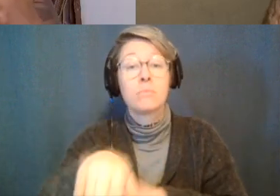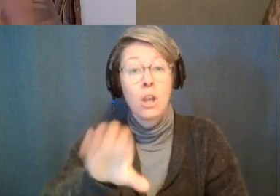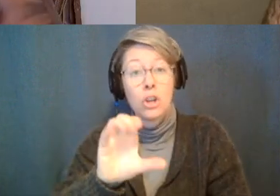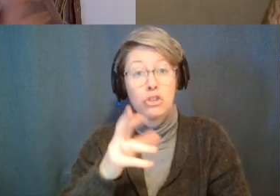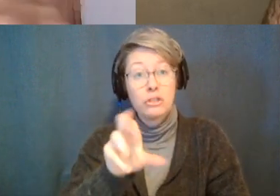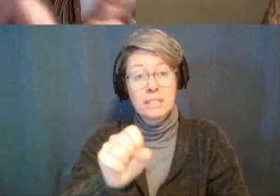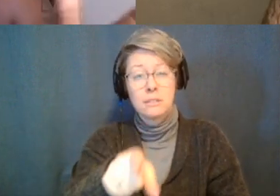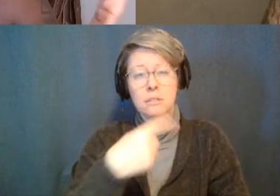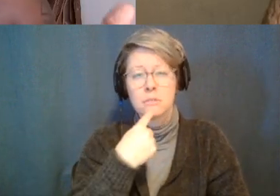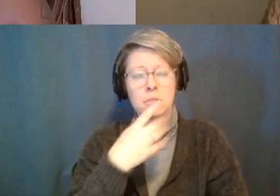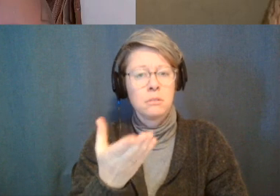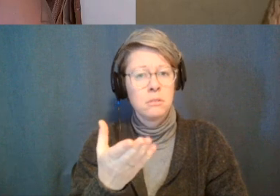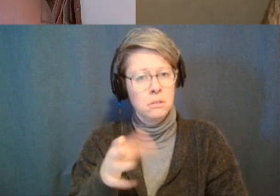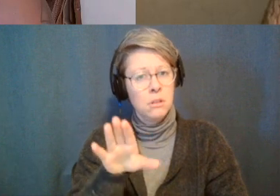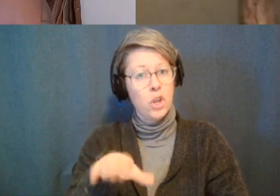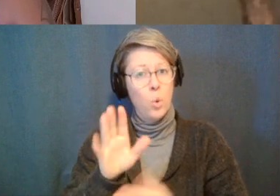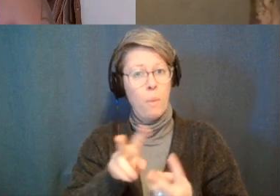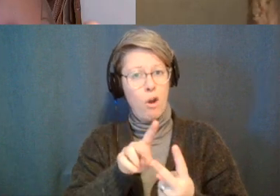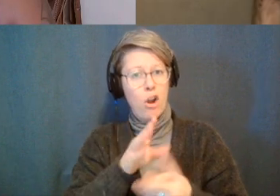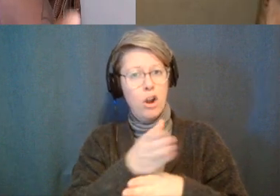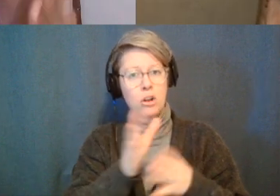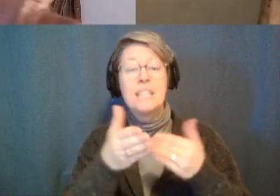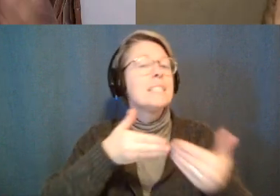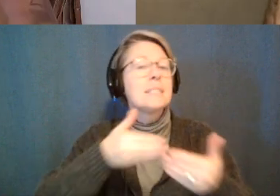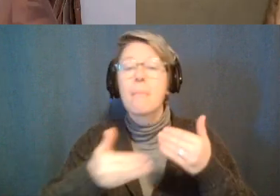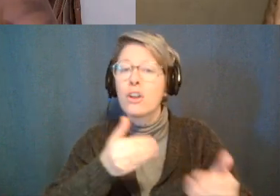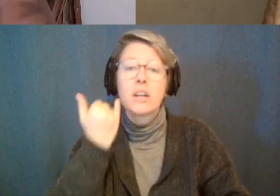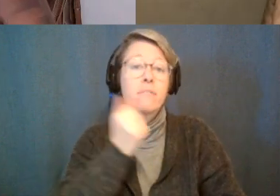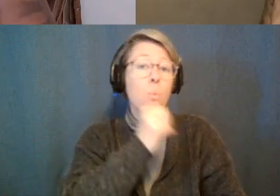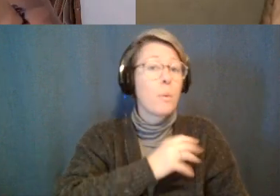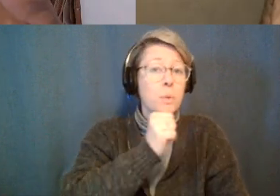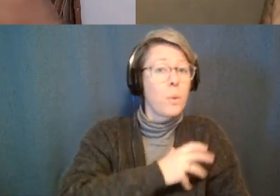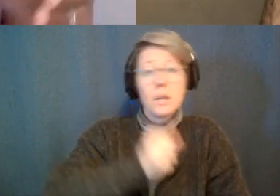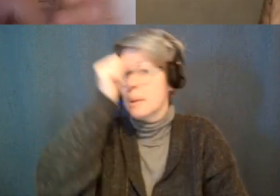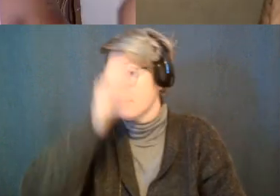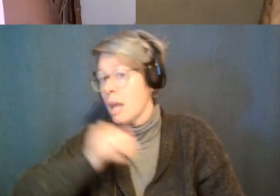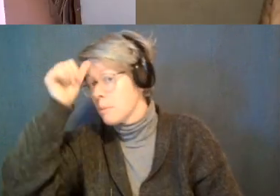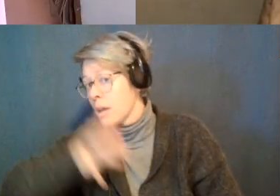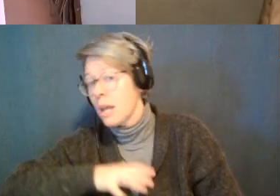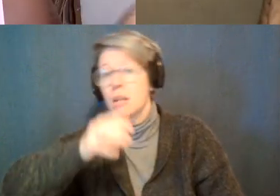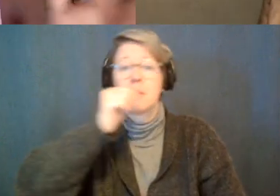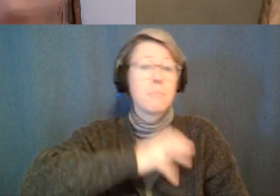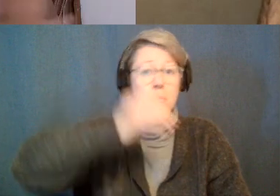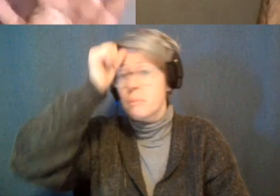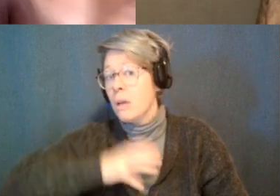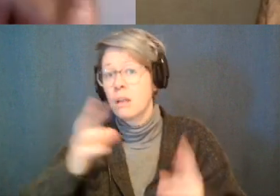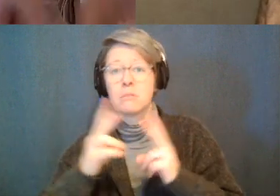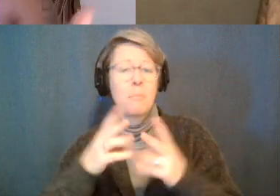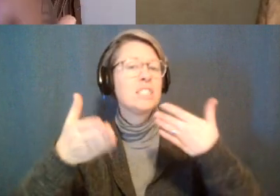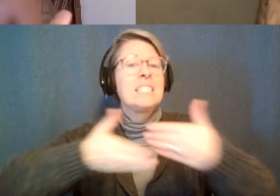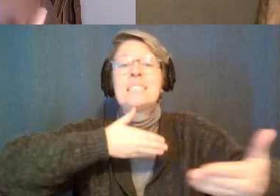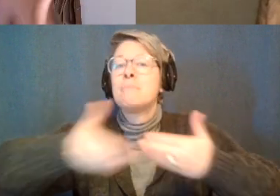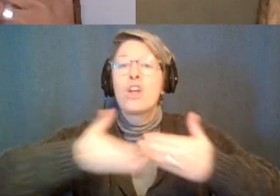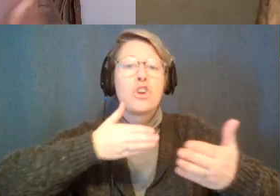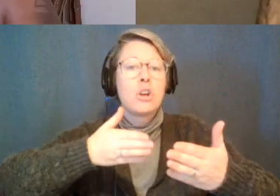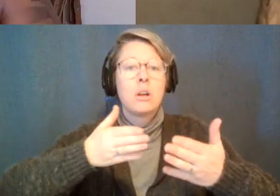doesn't matter the kind of relationship style it could be woman and woman man and man man and woman doesn't matter not all